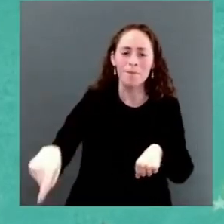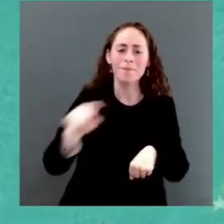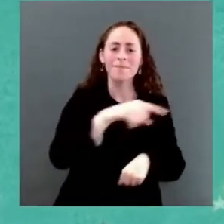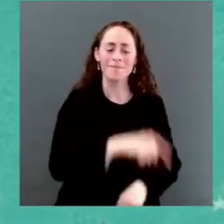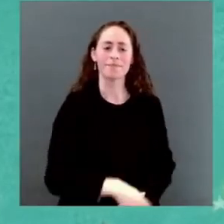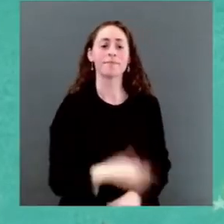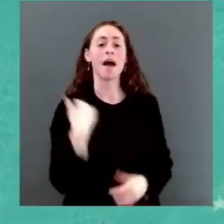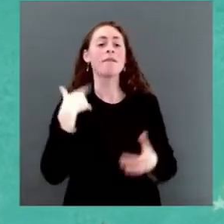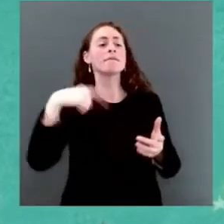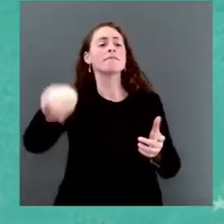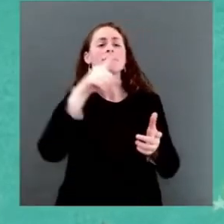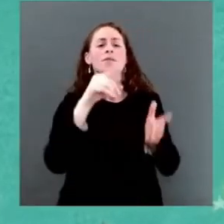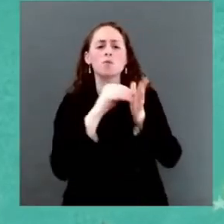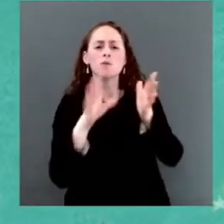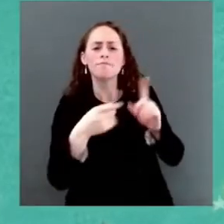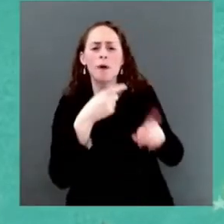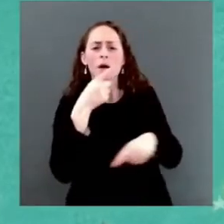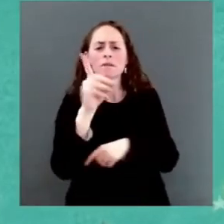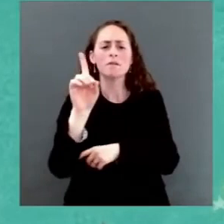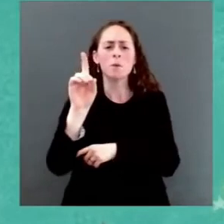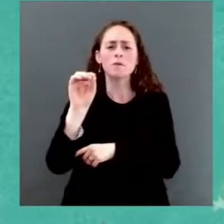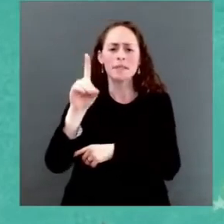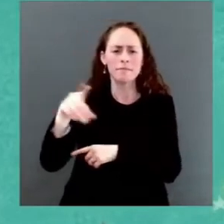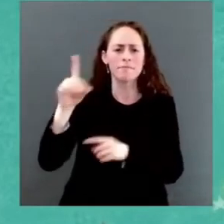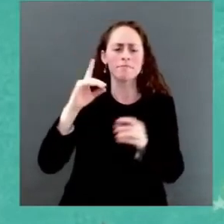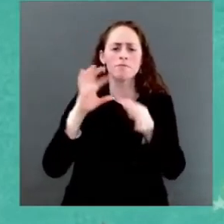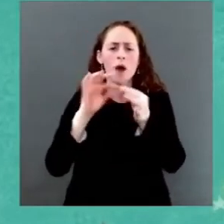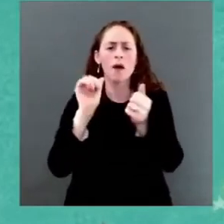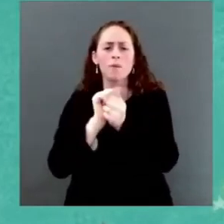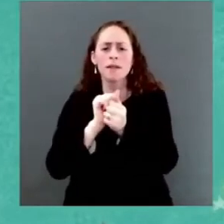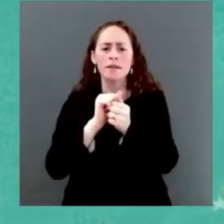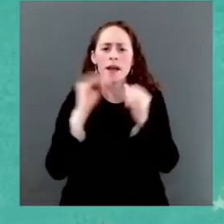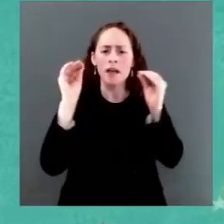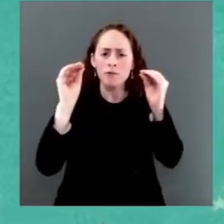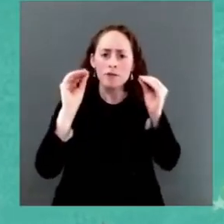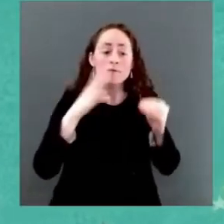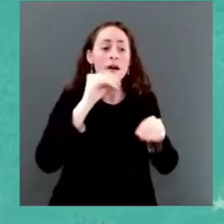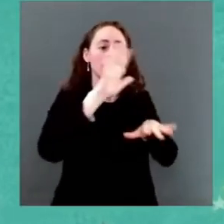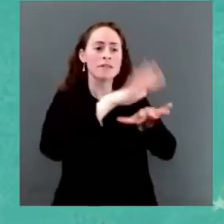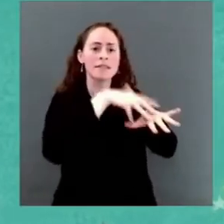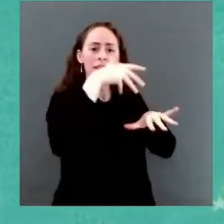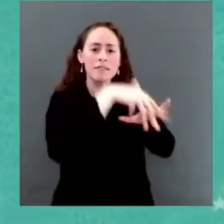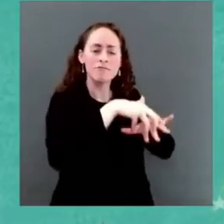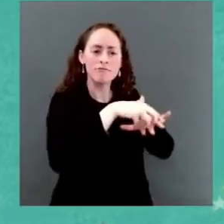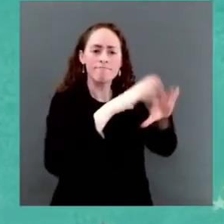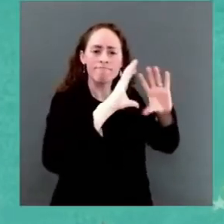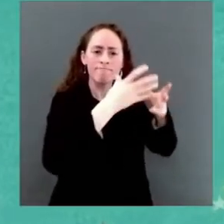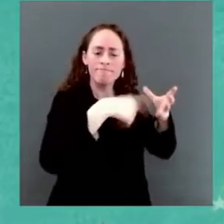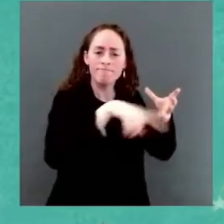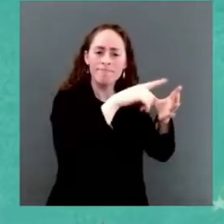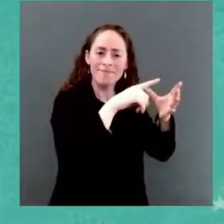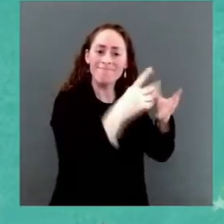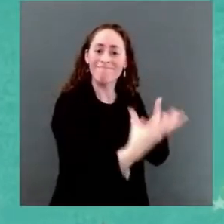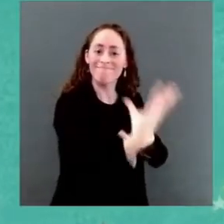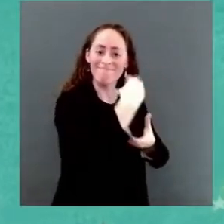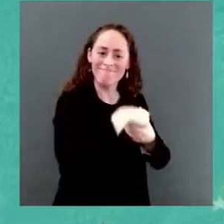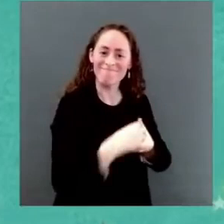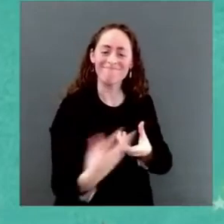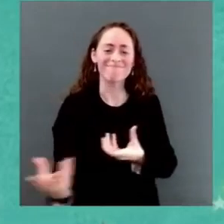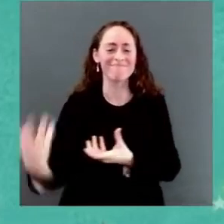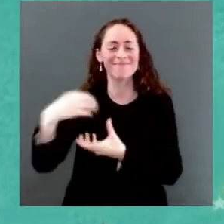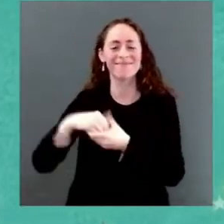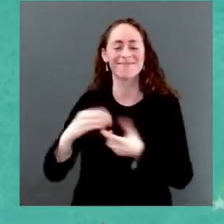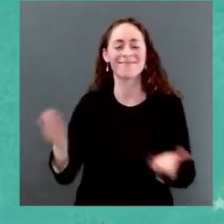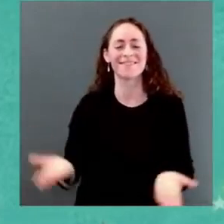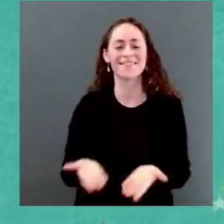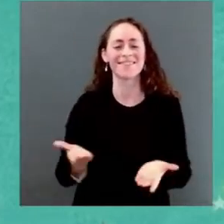Education Schools share their creativity through the ornaments that adorn the trees around us. Because this is a